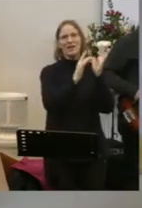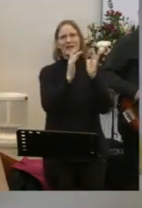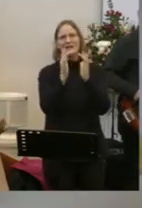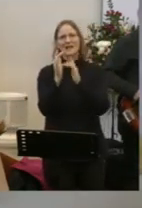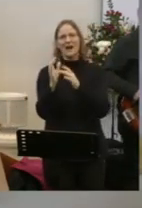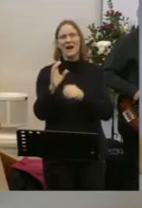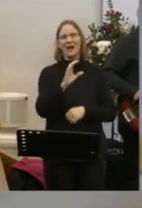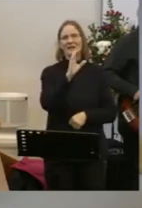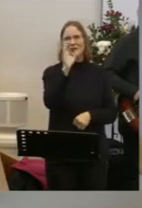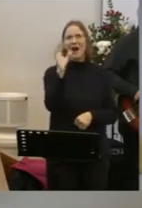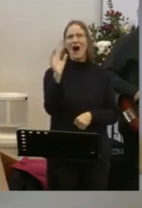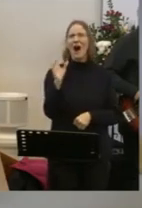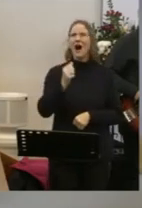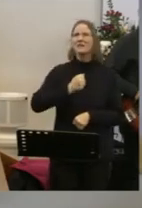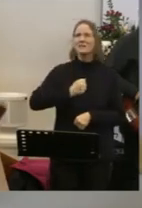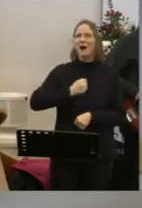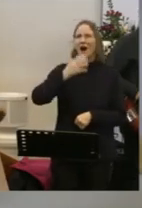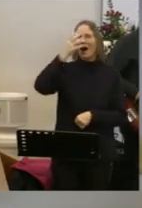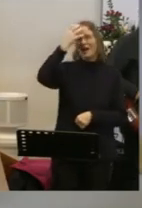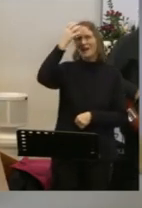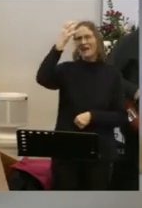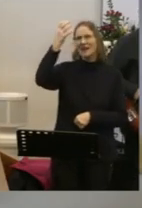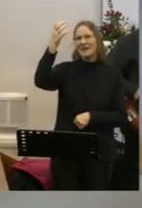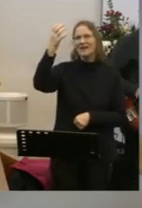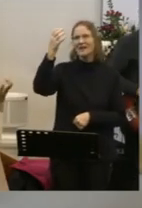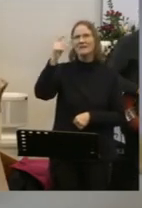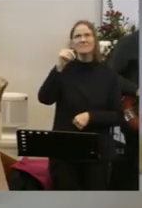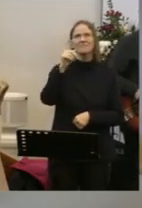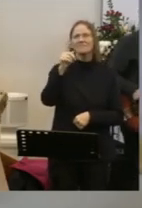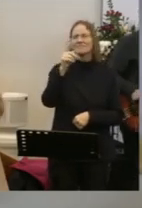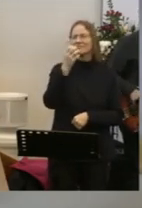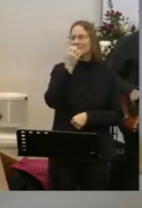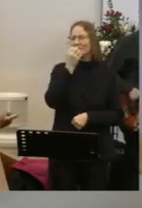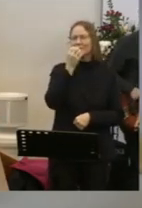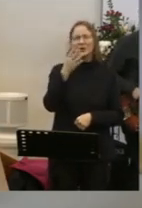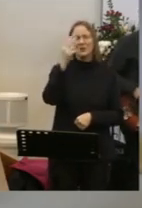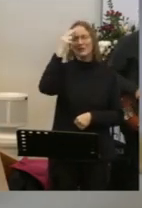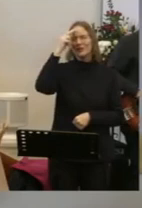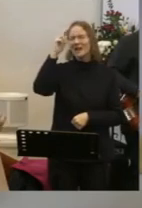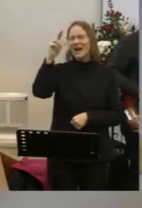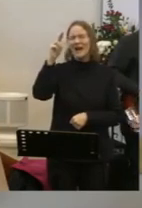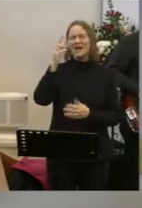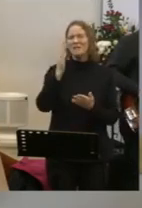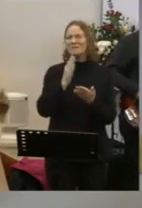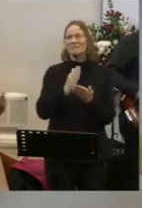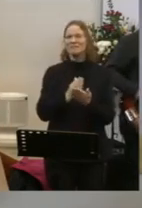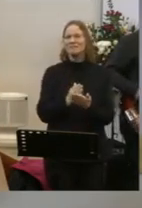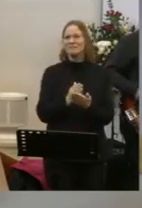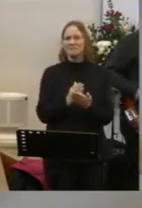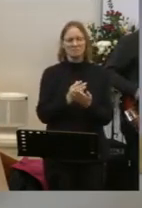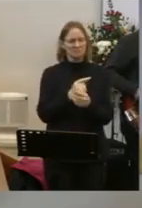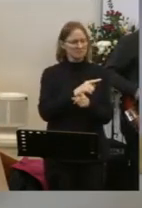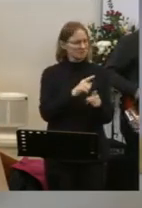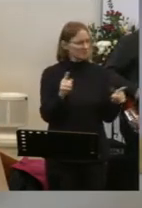Jesus Christ my King What a beautiful name it